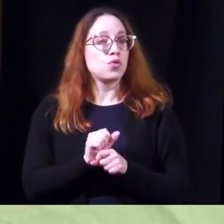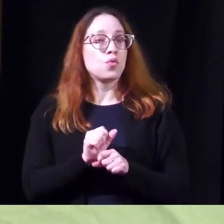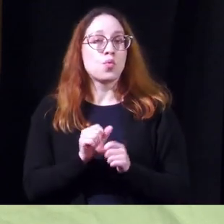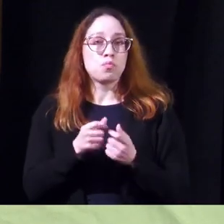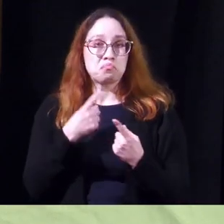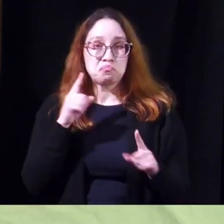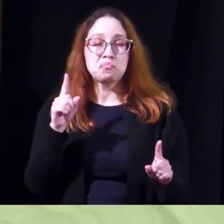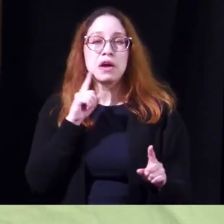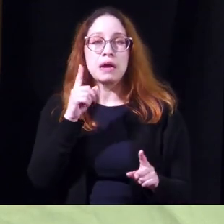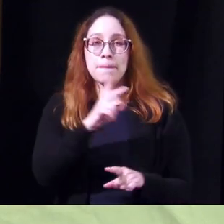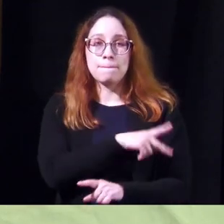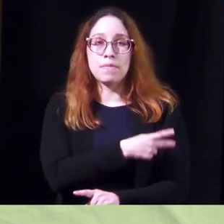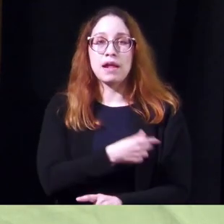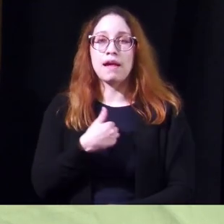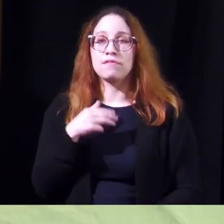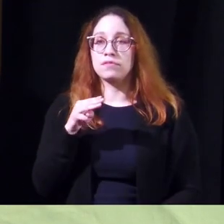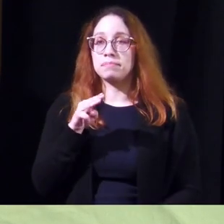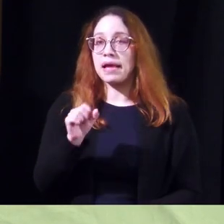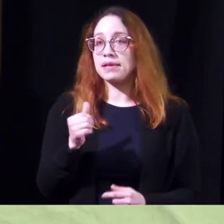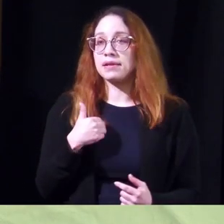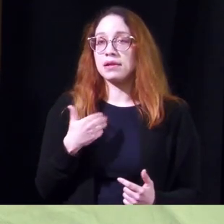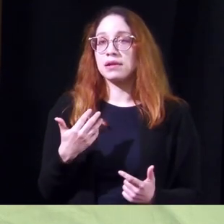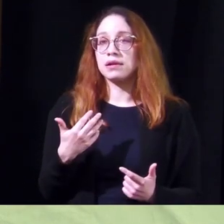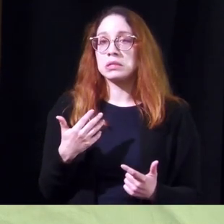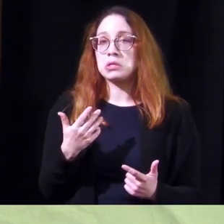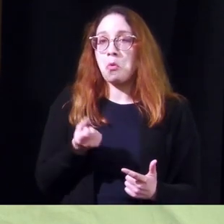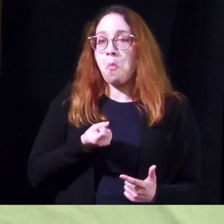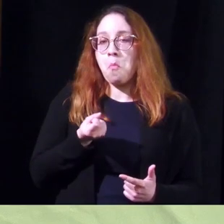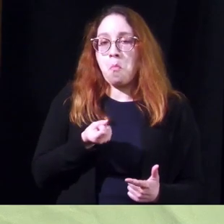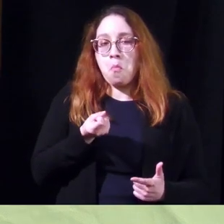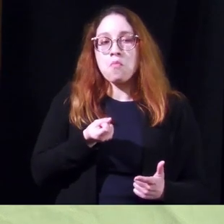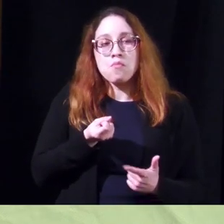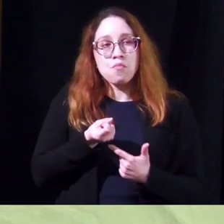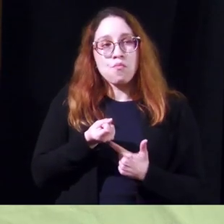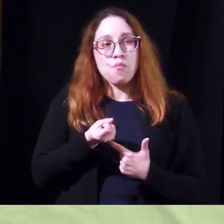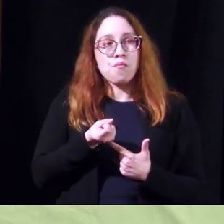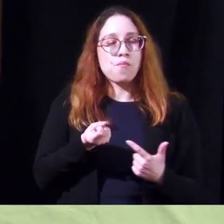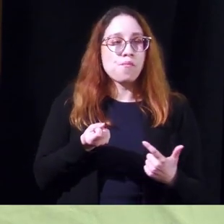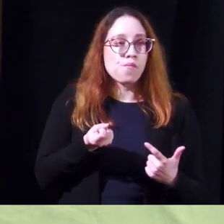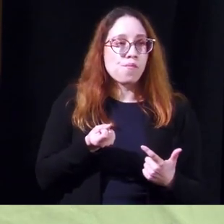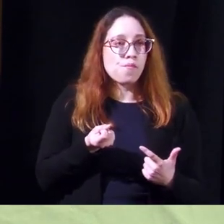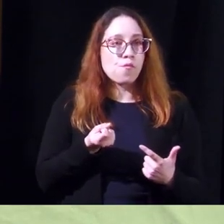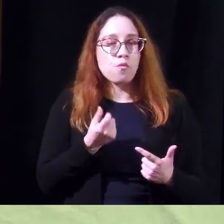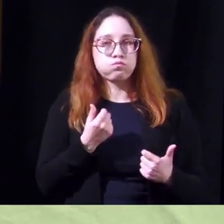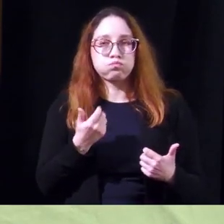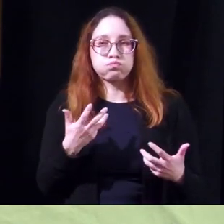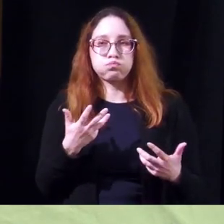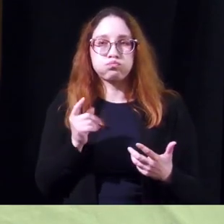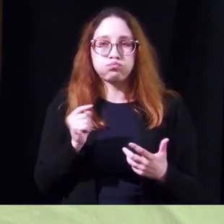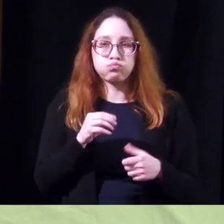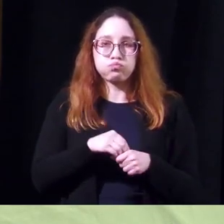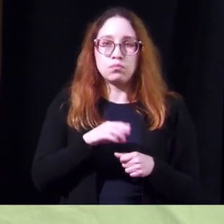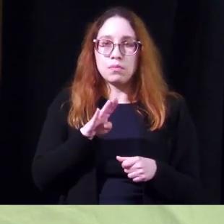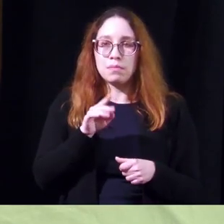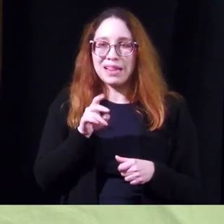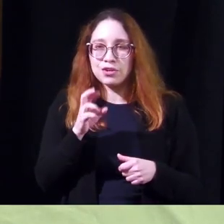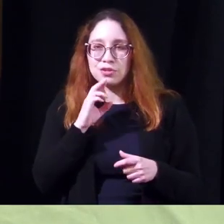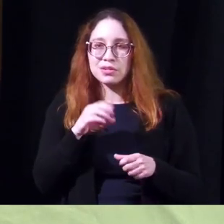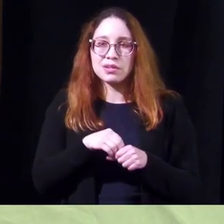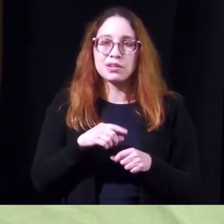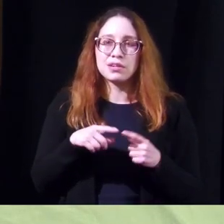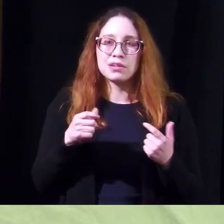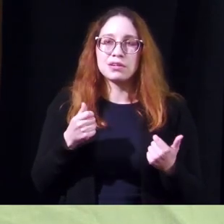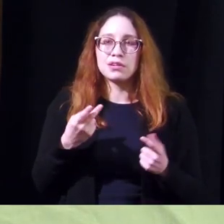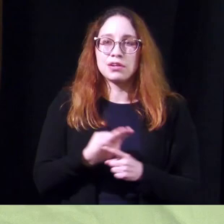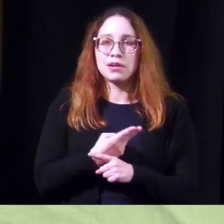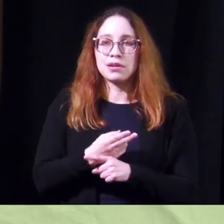patients that might have ms who have retention or high residual urine they're not emptying well and so we